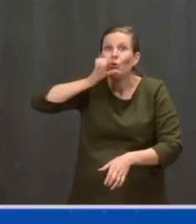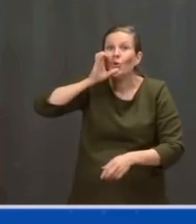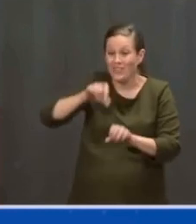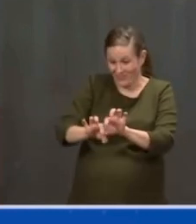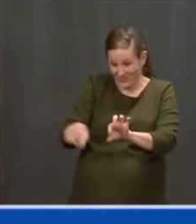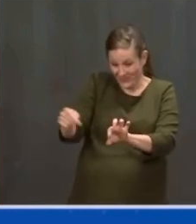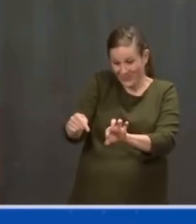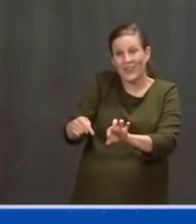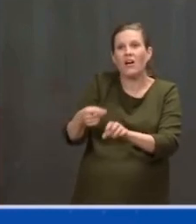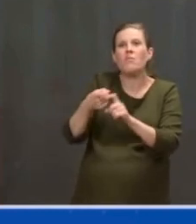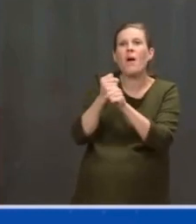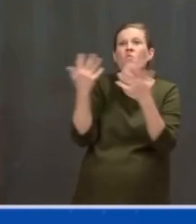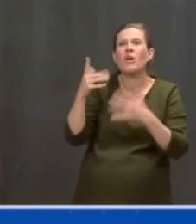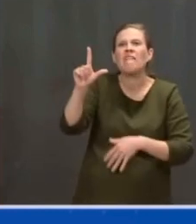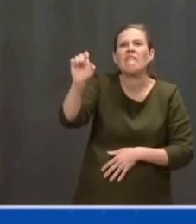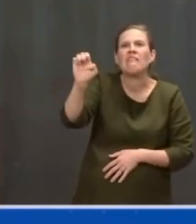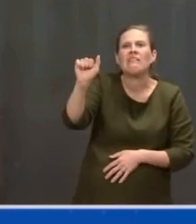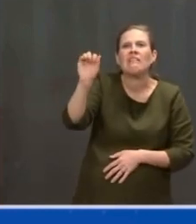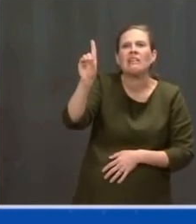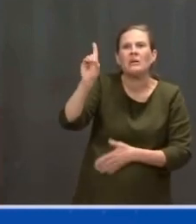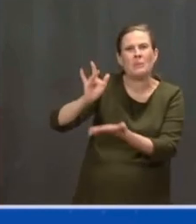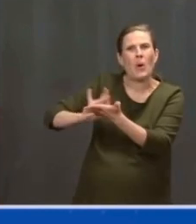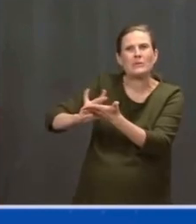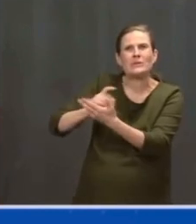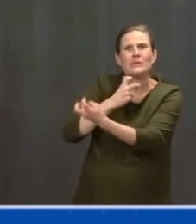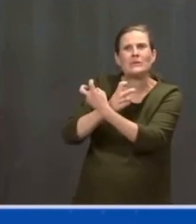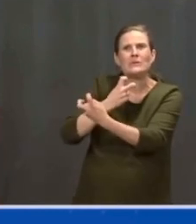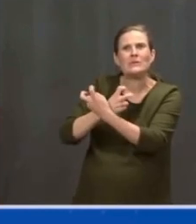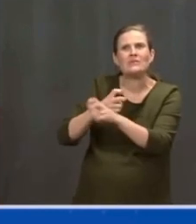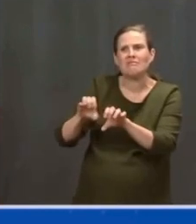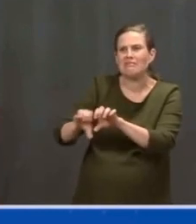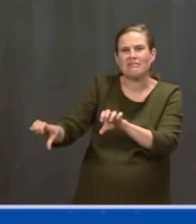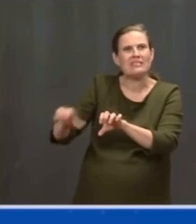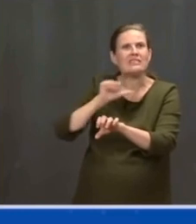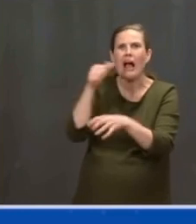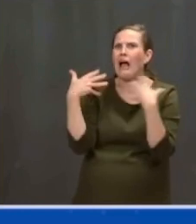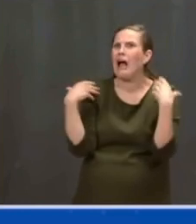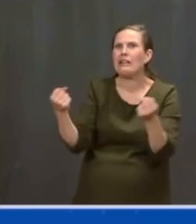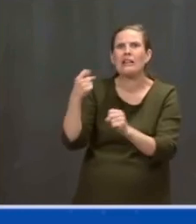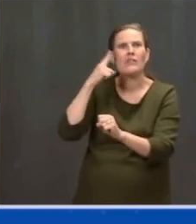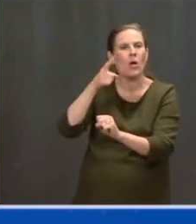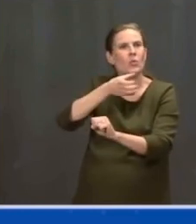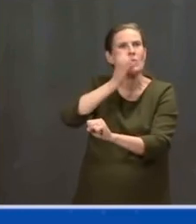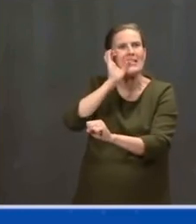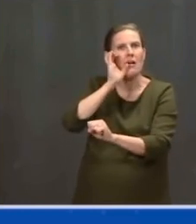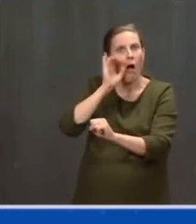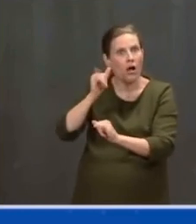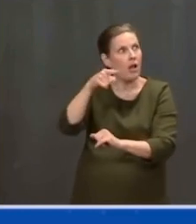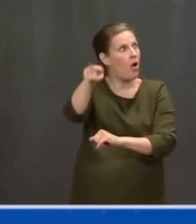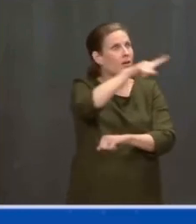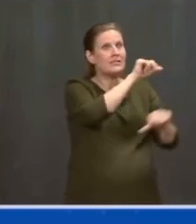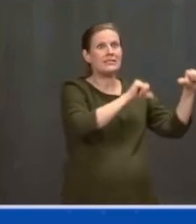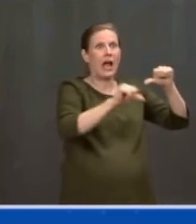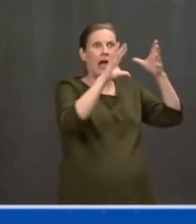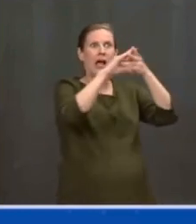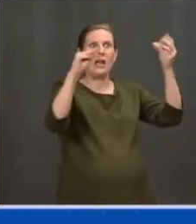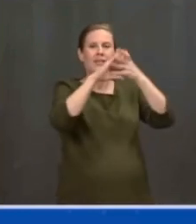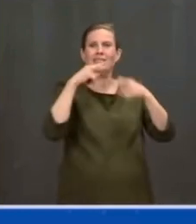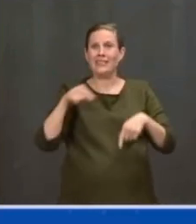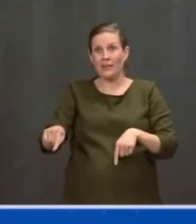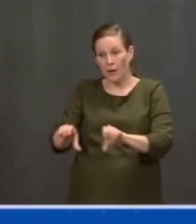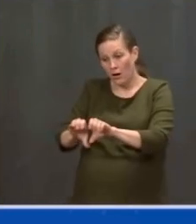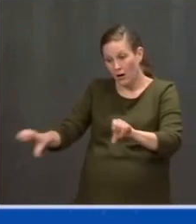including pipes for drinking water. According to scientists, there is simply no safe